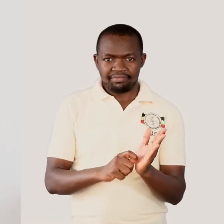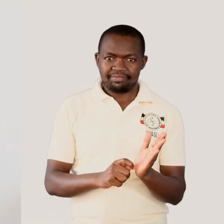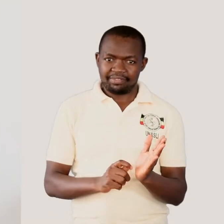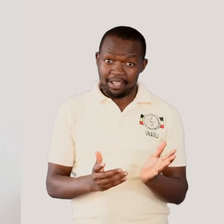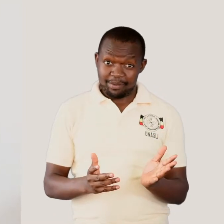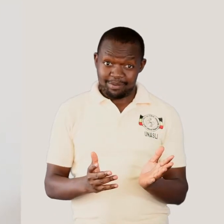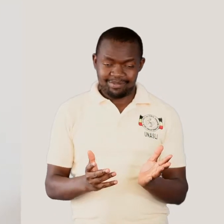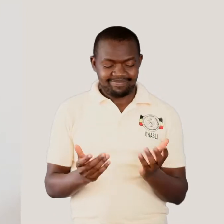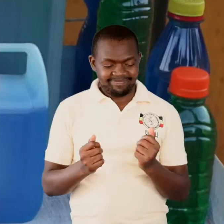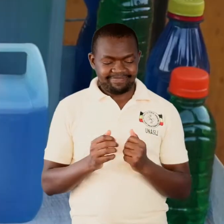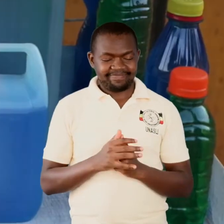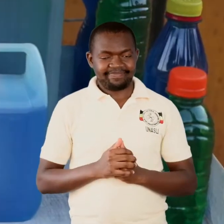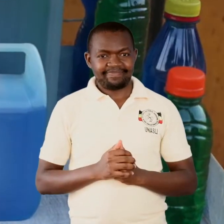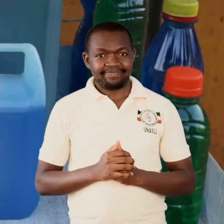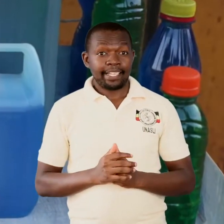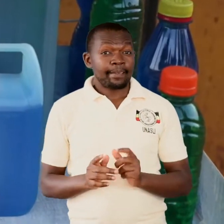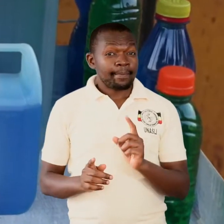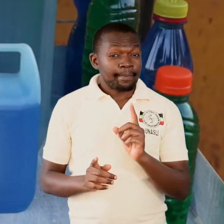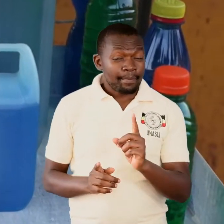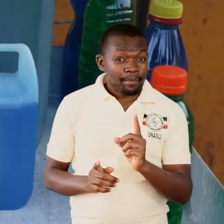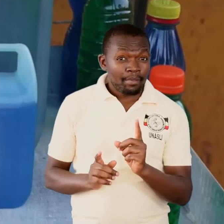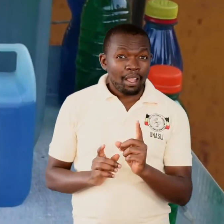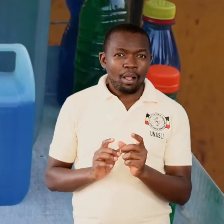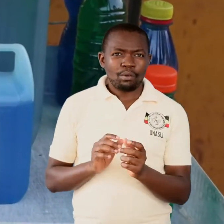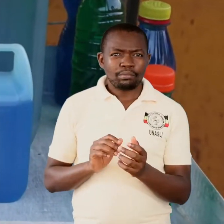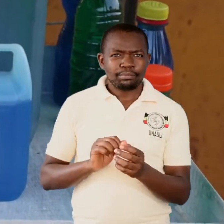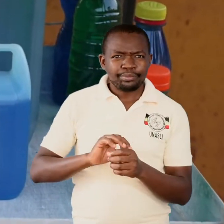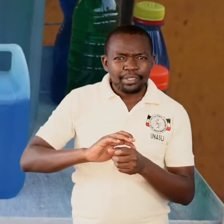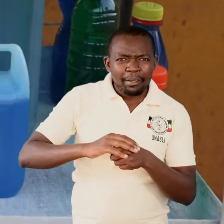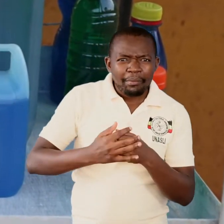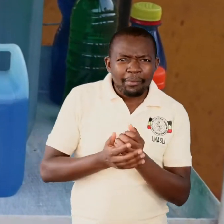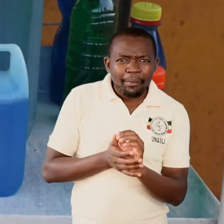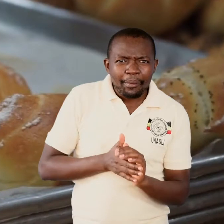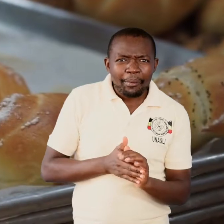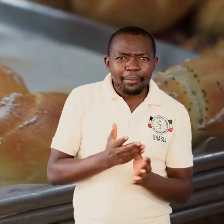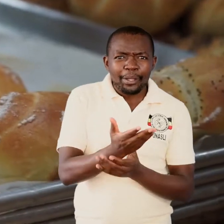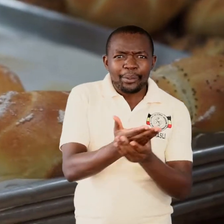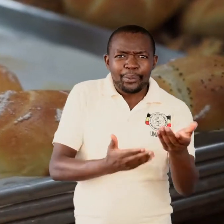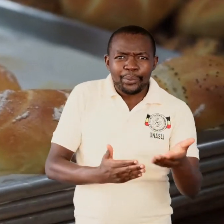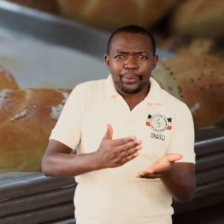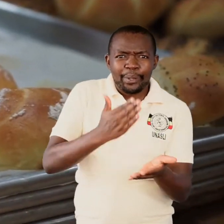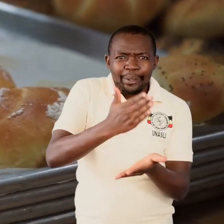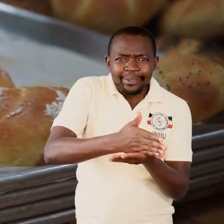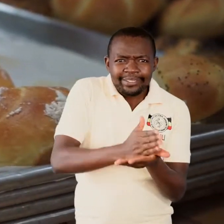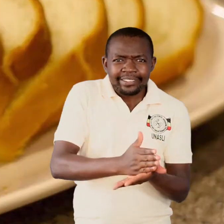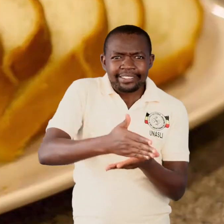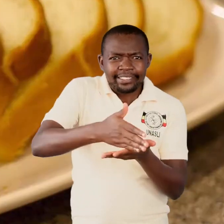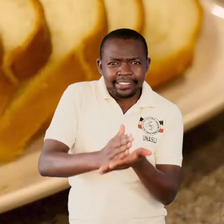All right. Making soap, making bread,